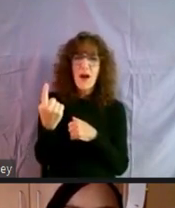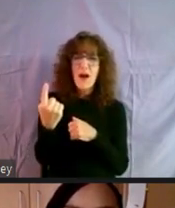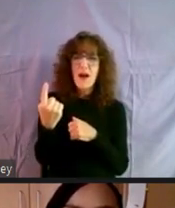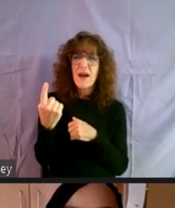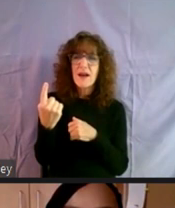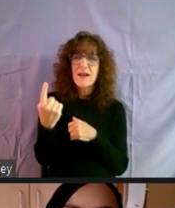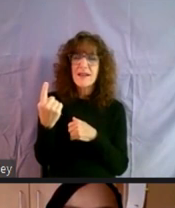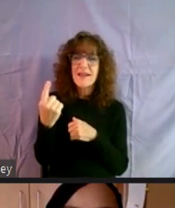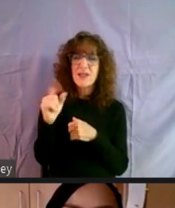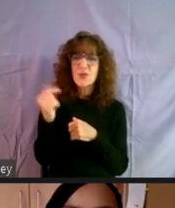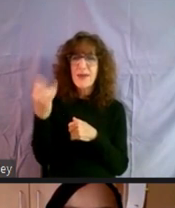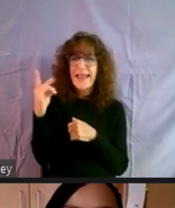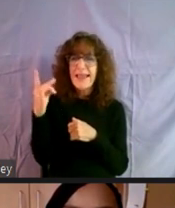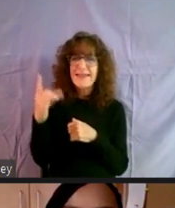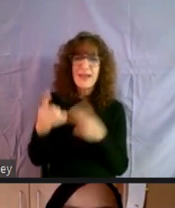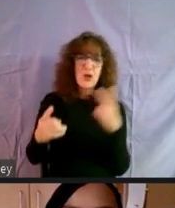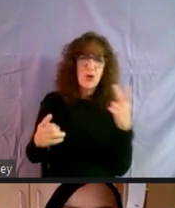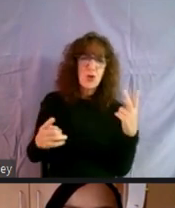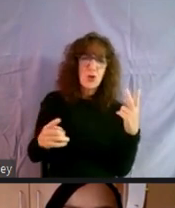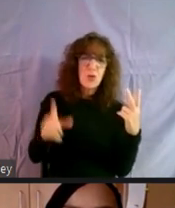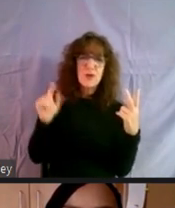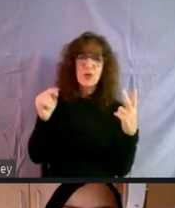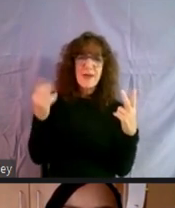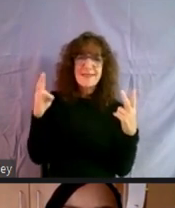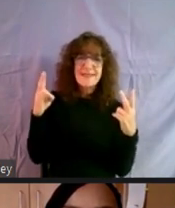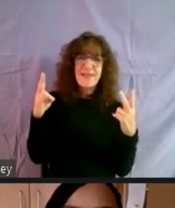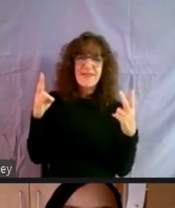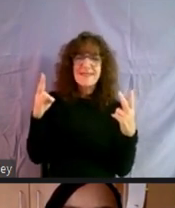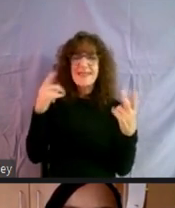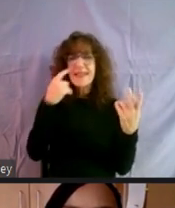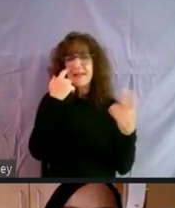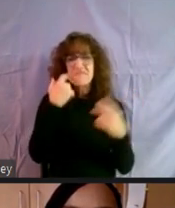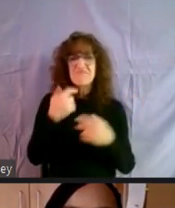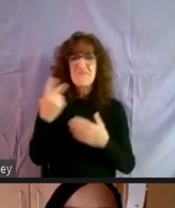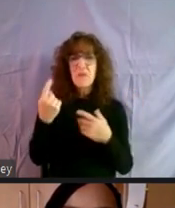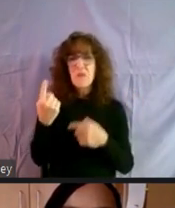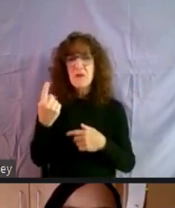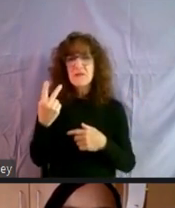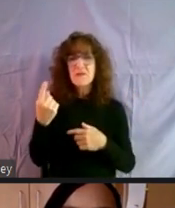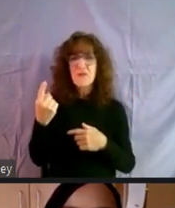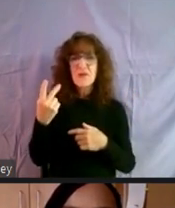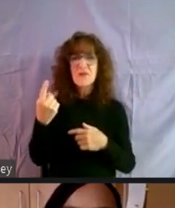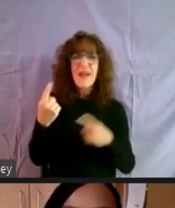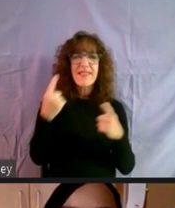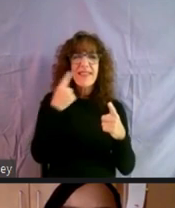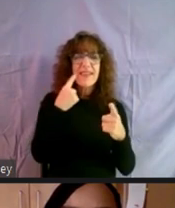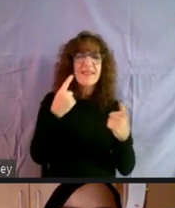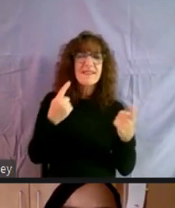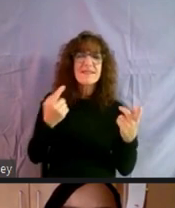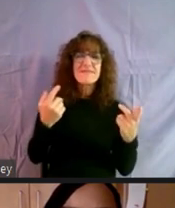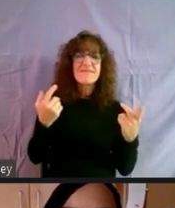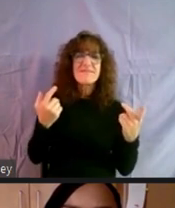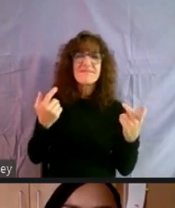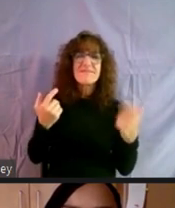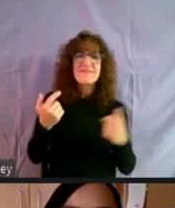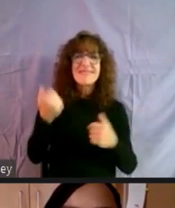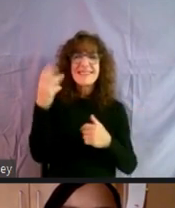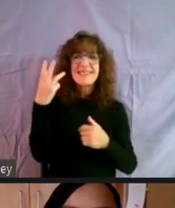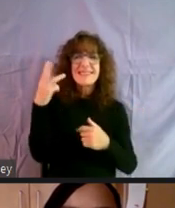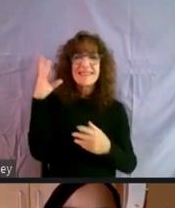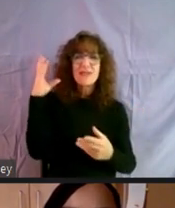17 or a couple a year at most, right? 13 throughout the county, three in the city of Annapolis, 16.